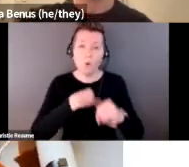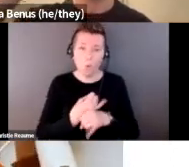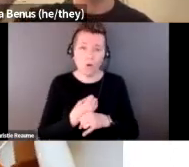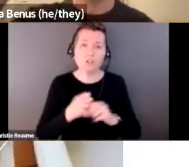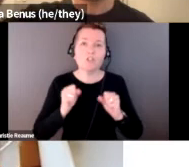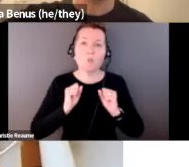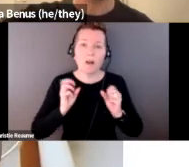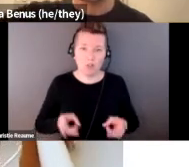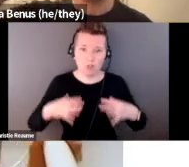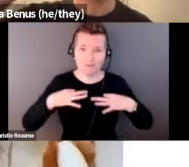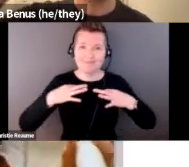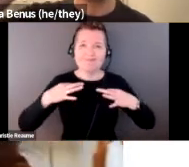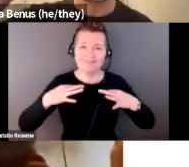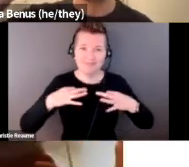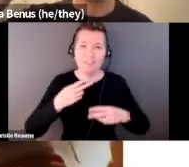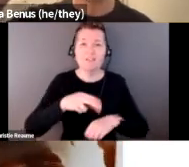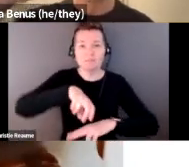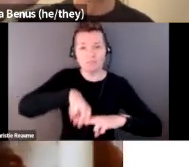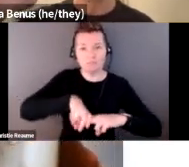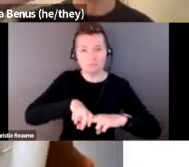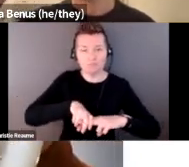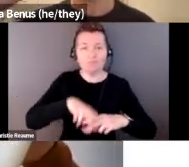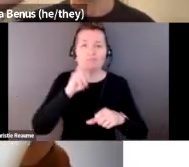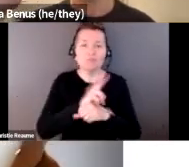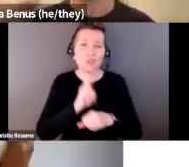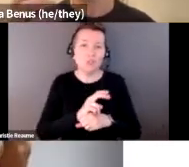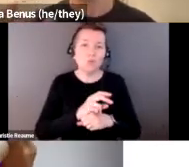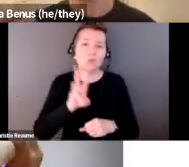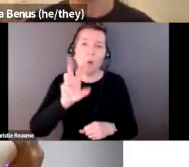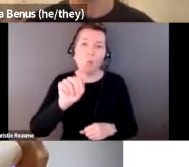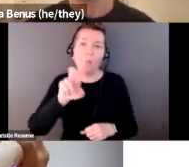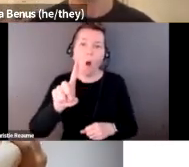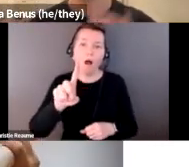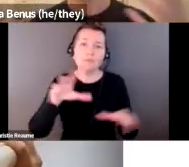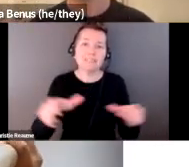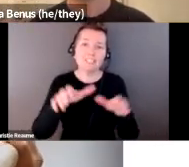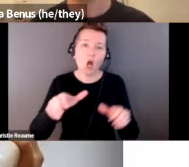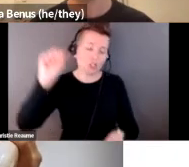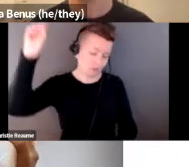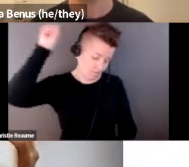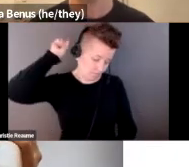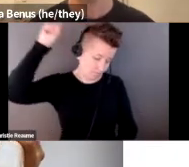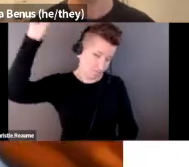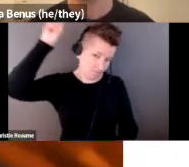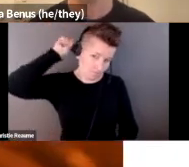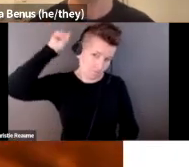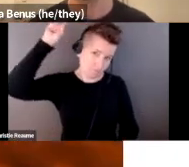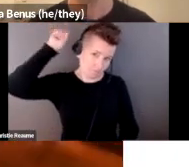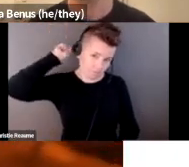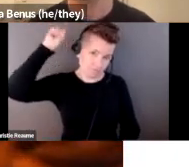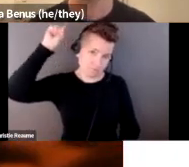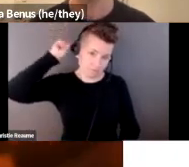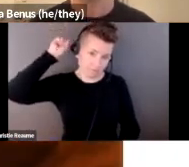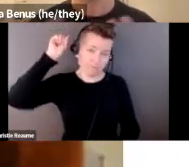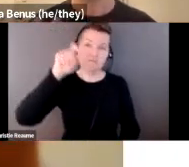space, using the massage wand on their back. And this is very important, just like the rug piece, to be used, to